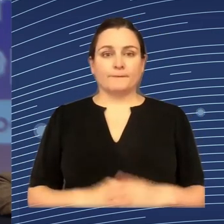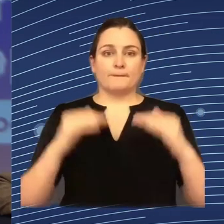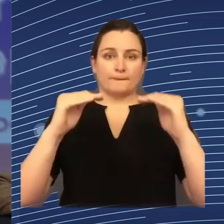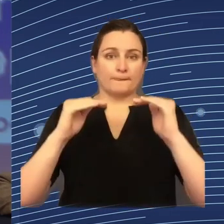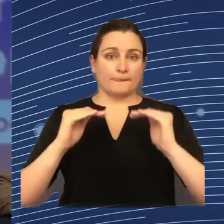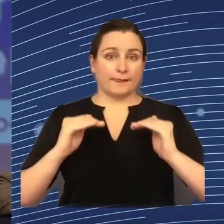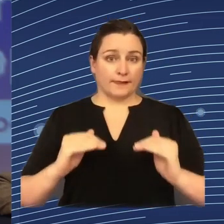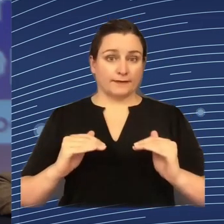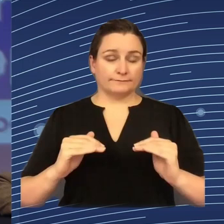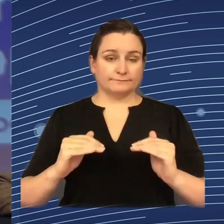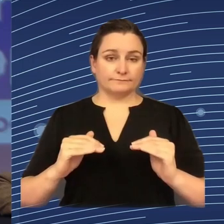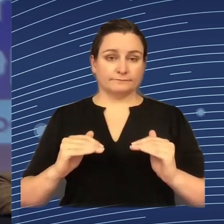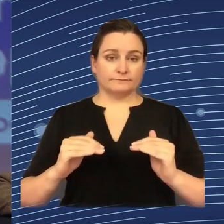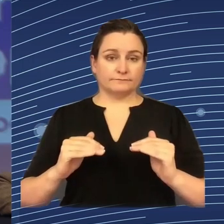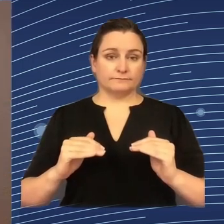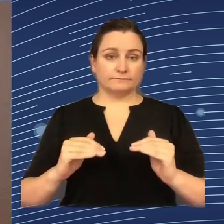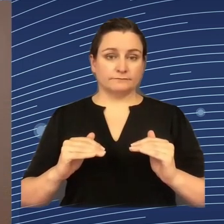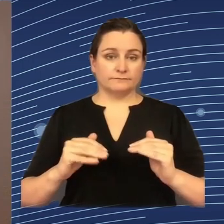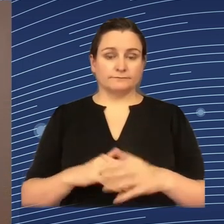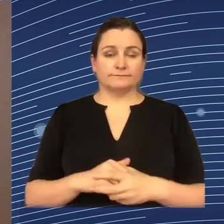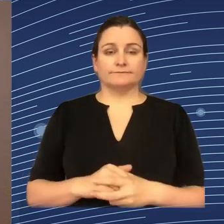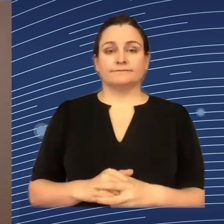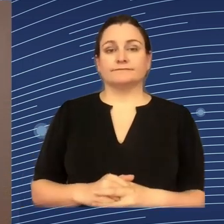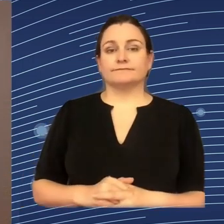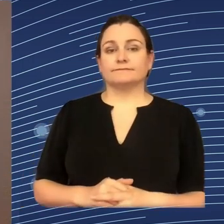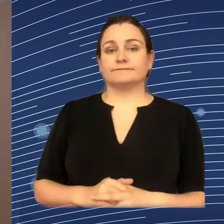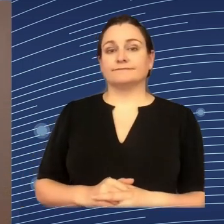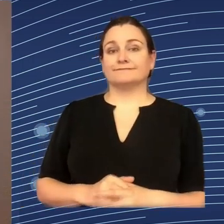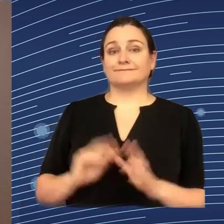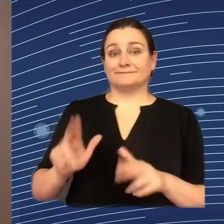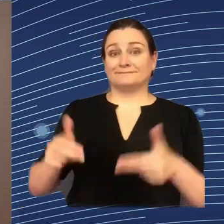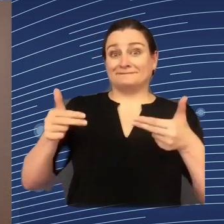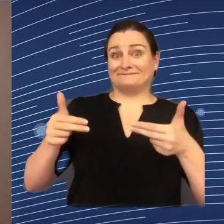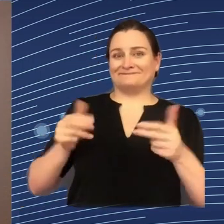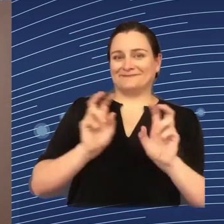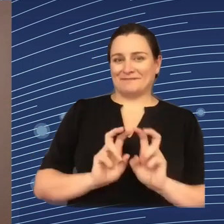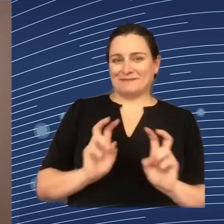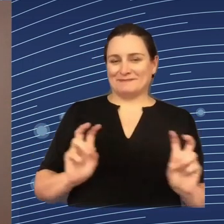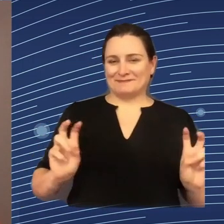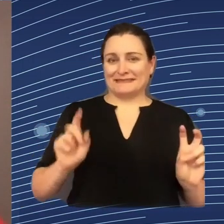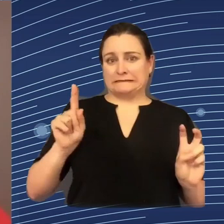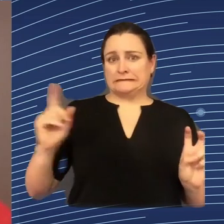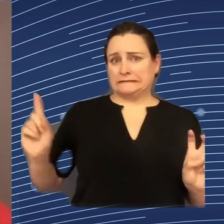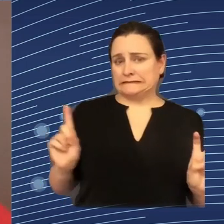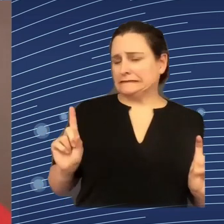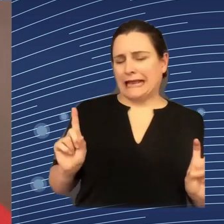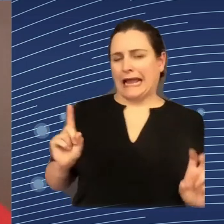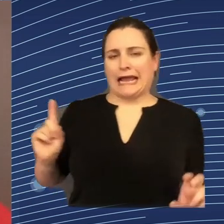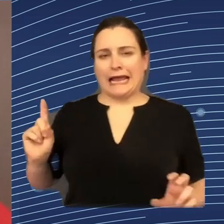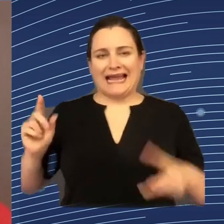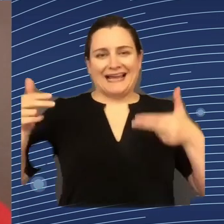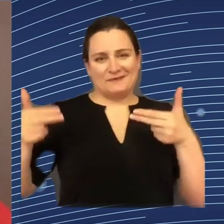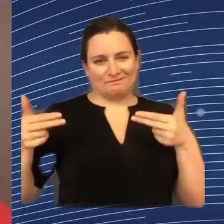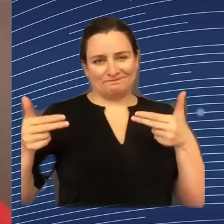address our online participants. Sadly, she should have been an on-site participant, but we are still, we are nonetheless very happy